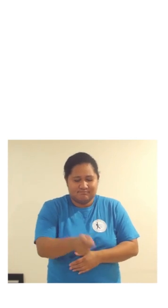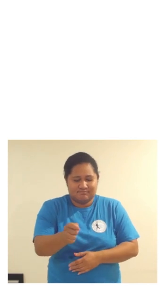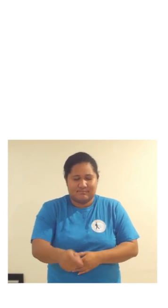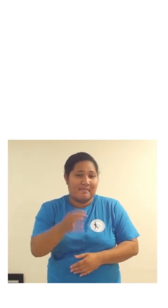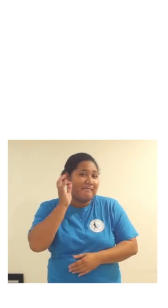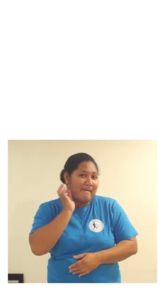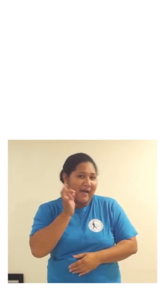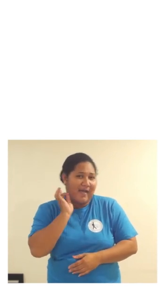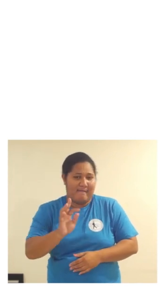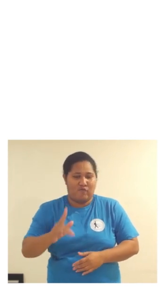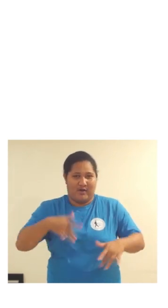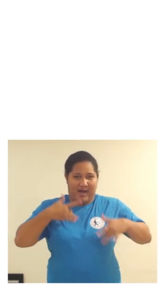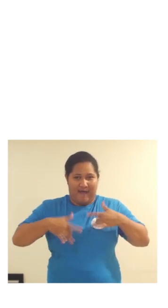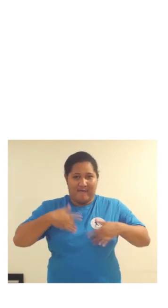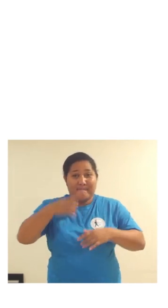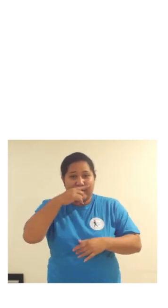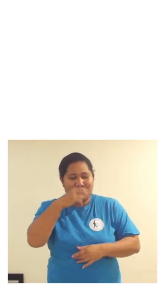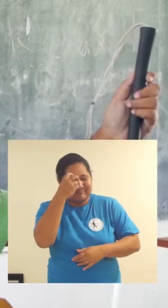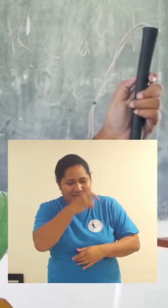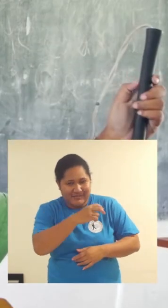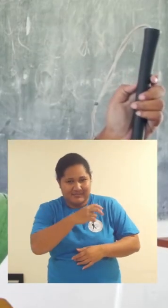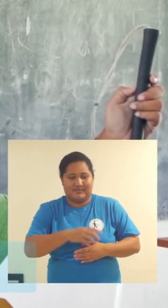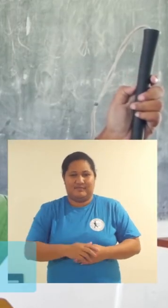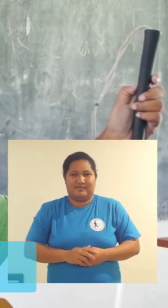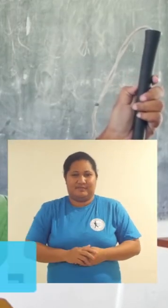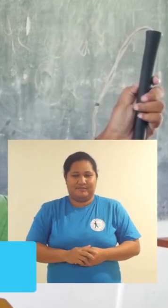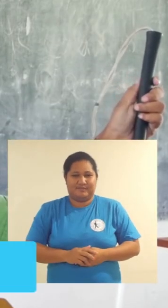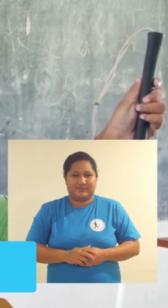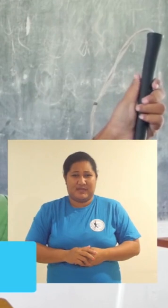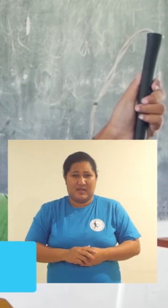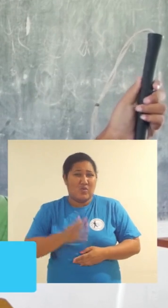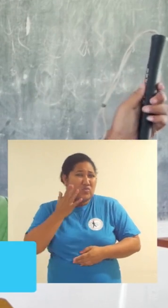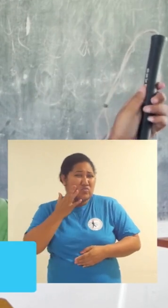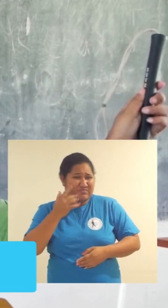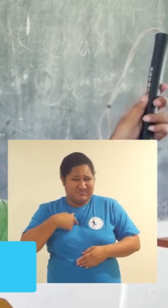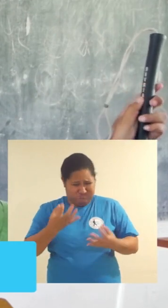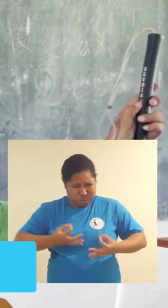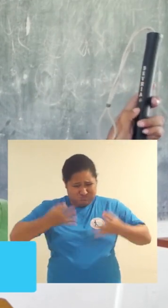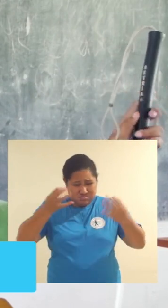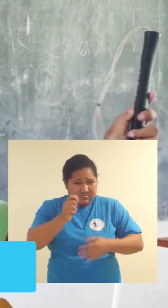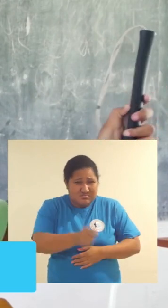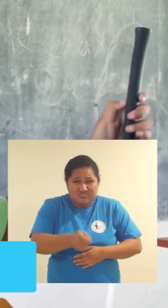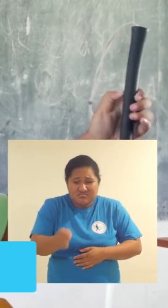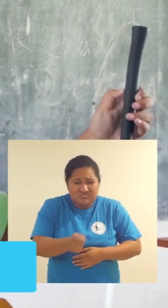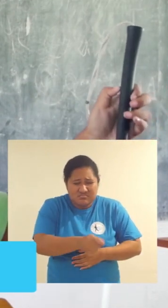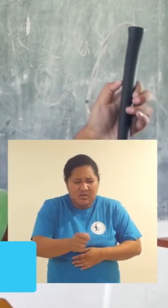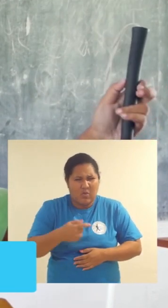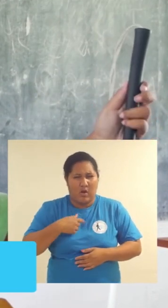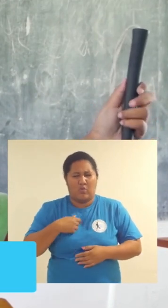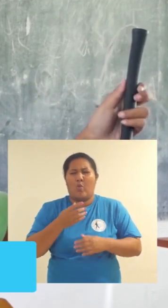to a lot more.